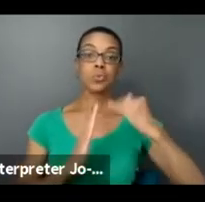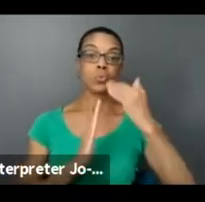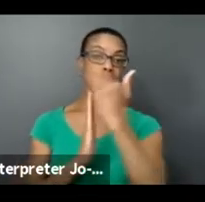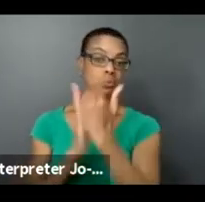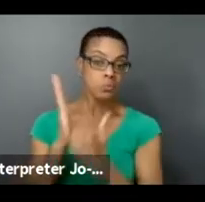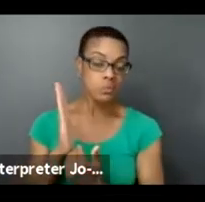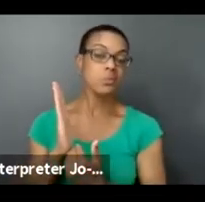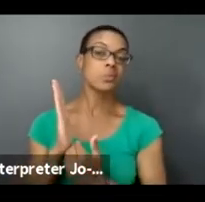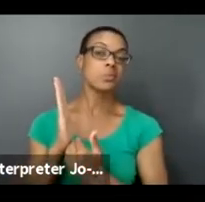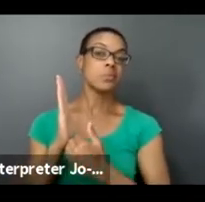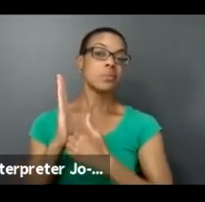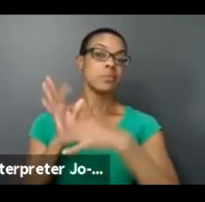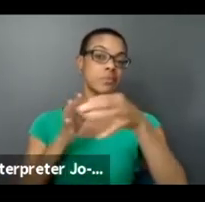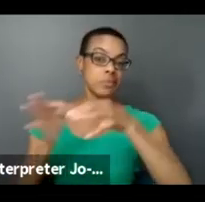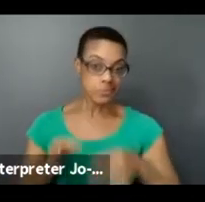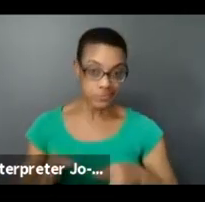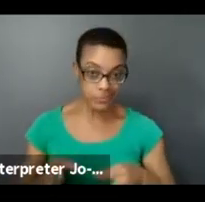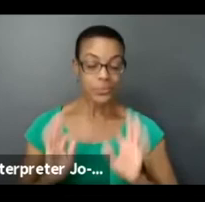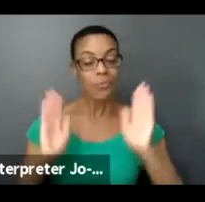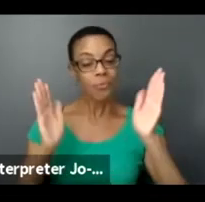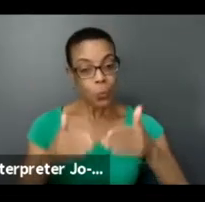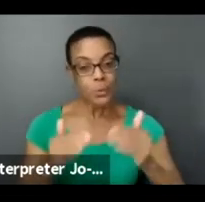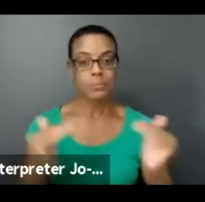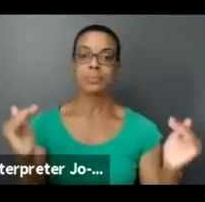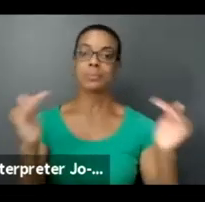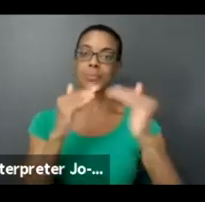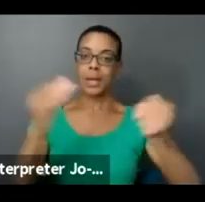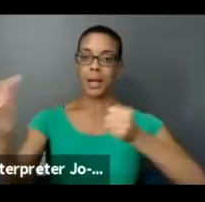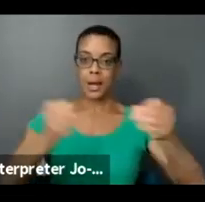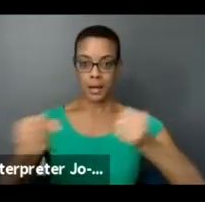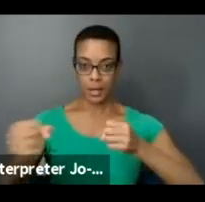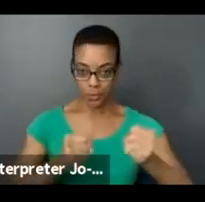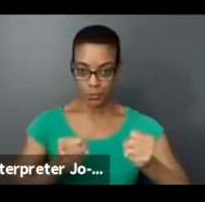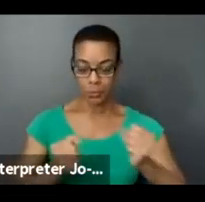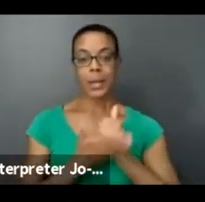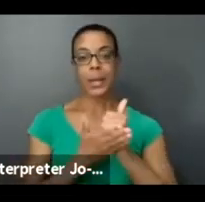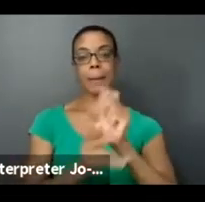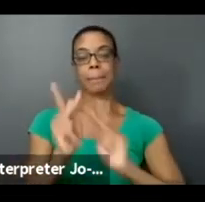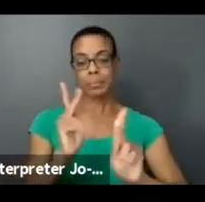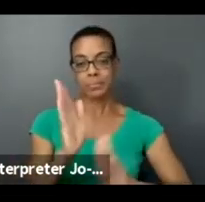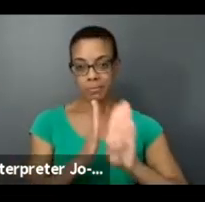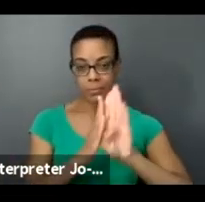focus on equitable hiring practice and can help people develop opportunities.